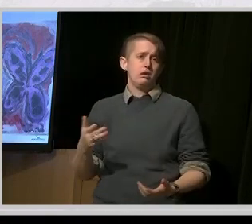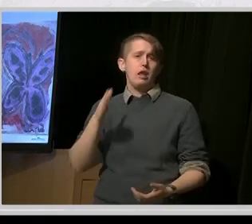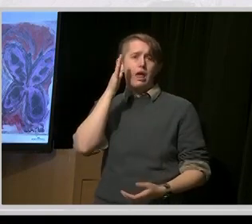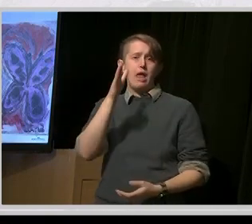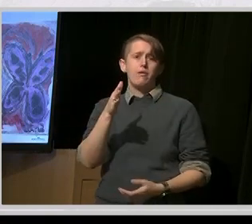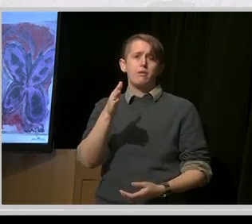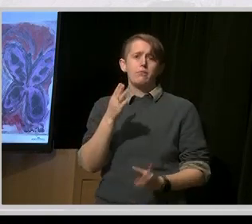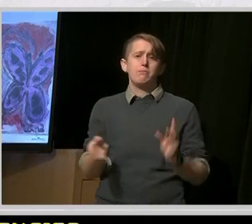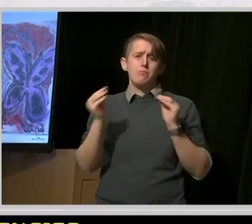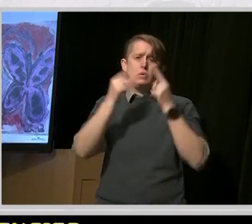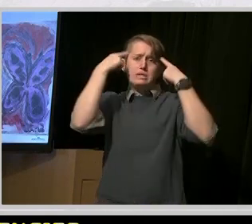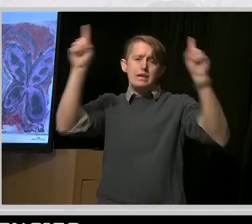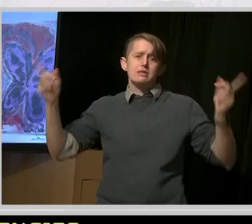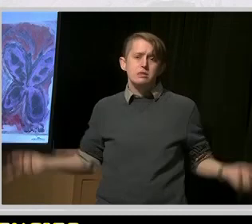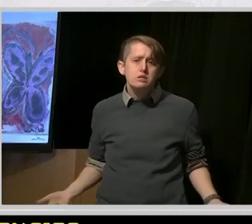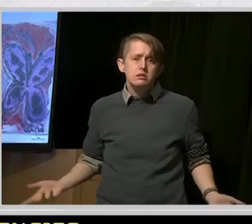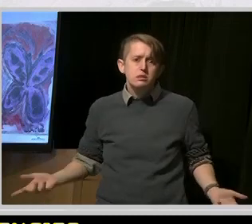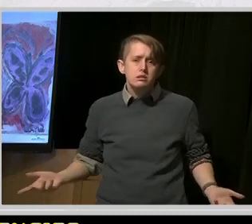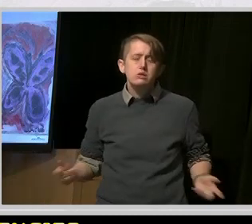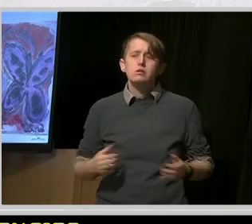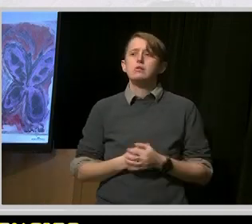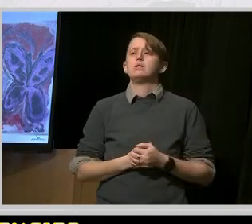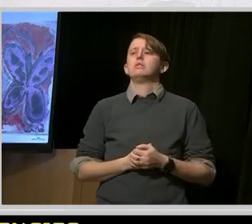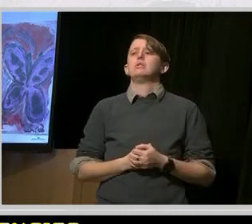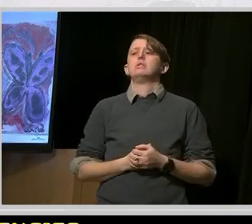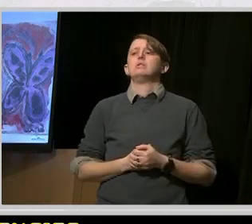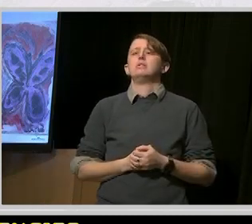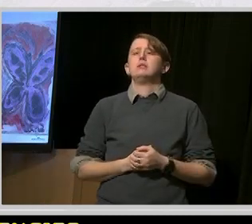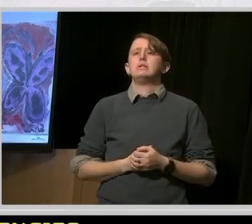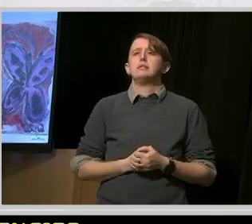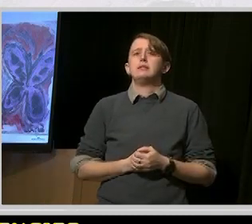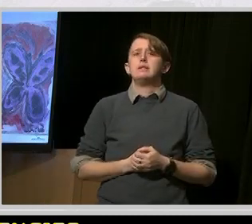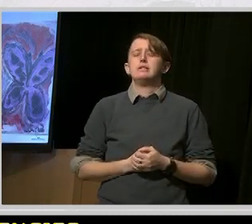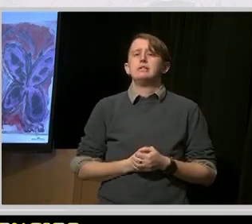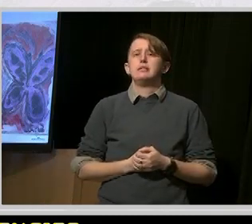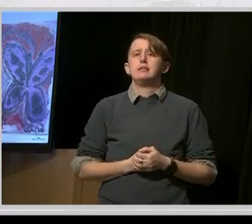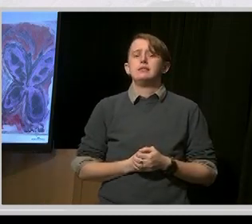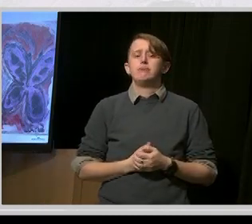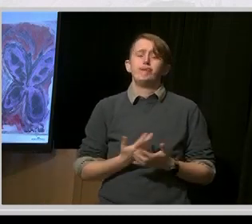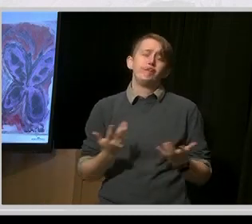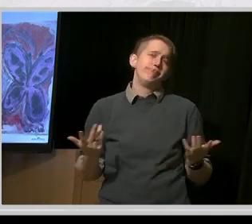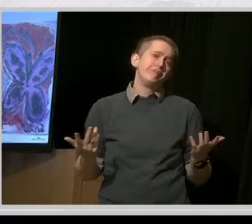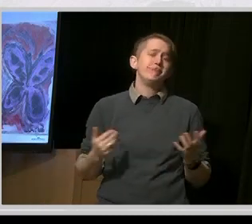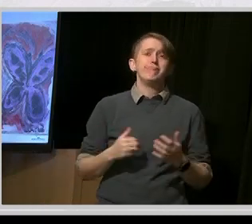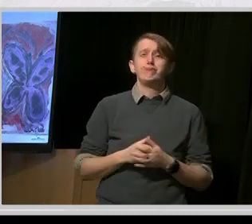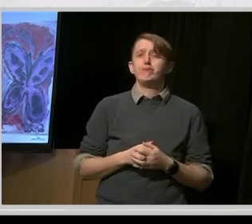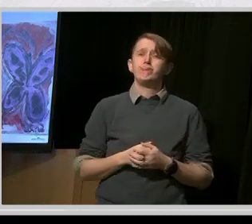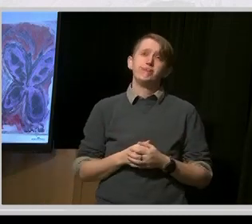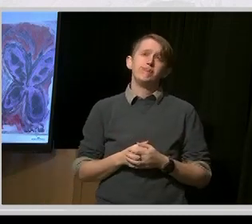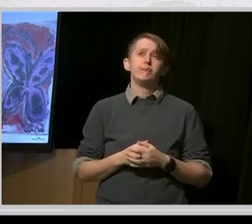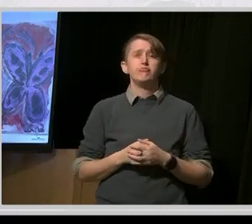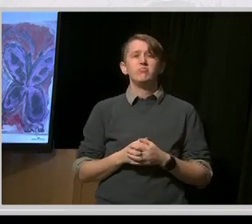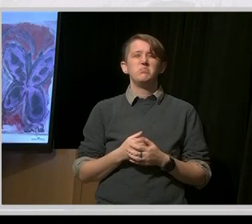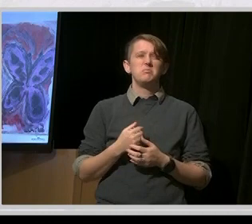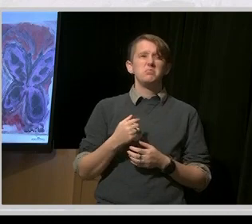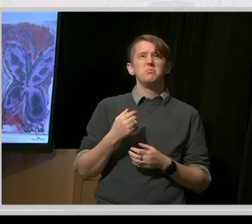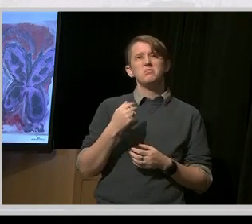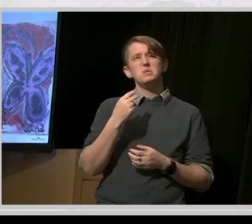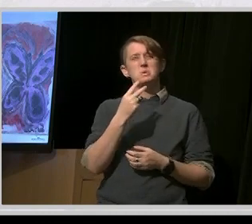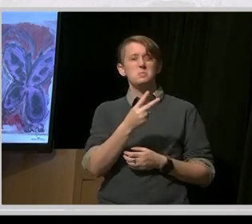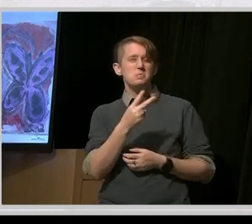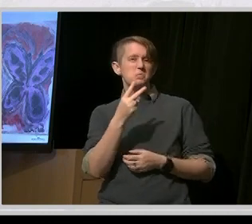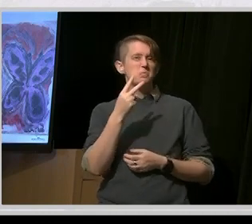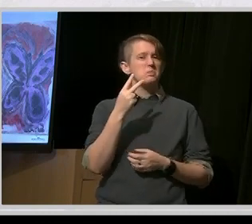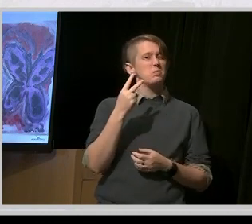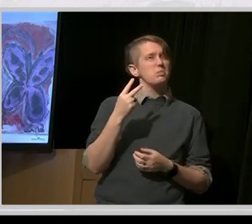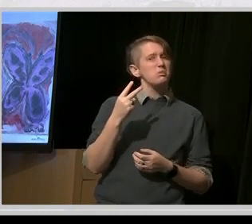ways. But I've got to say in the past, probably longer than two years, two, three, four years,